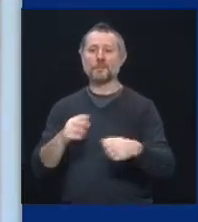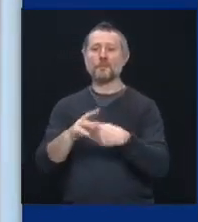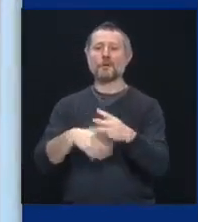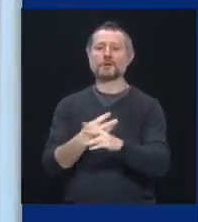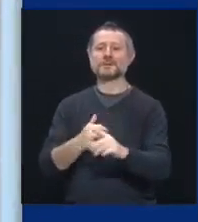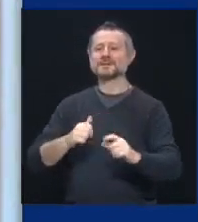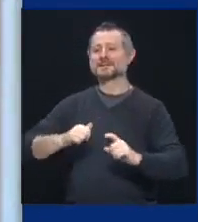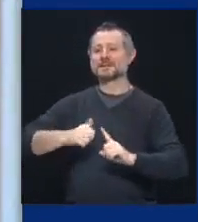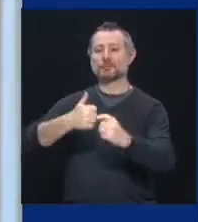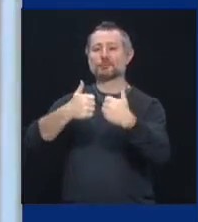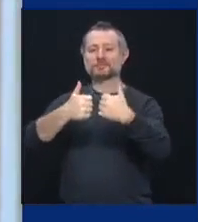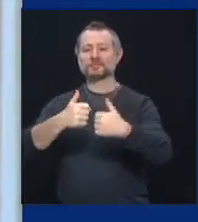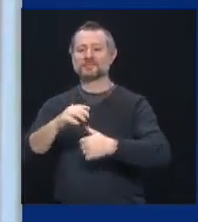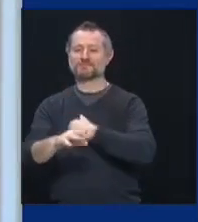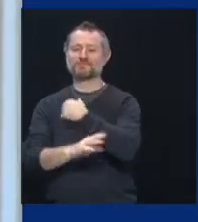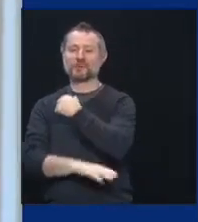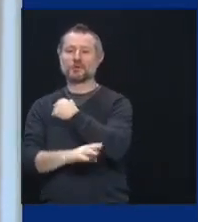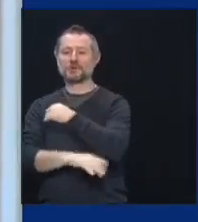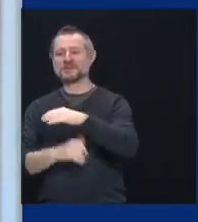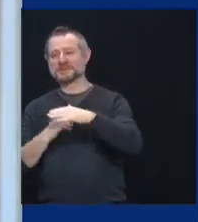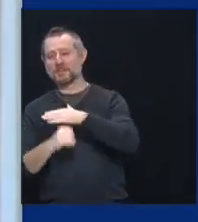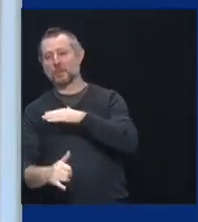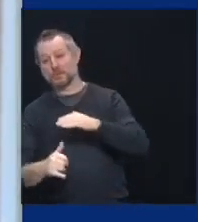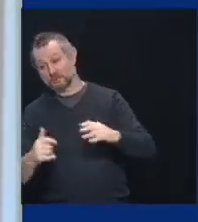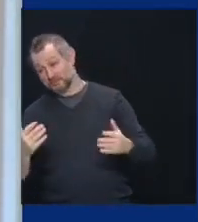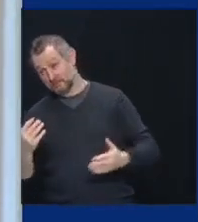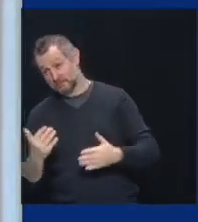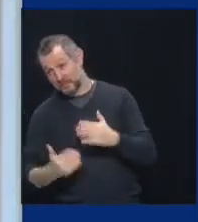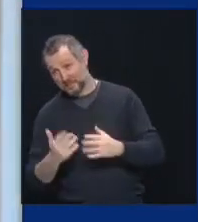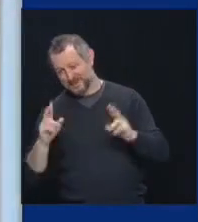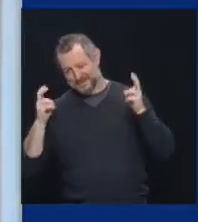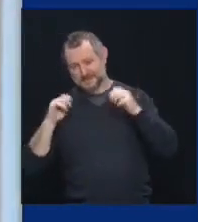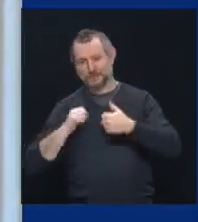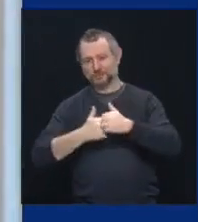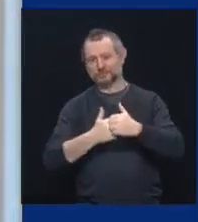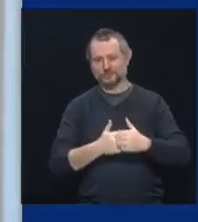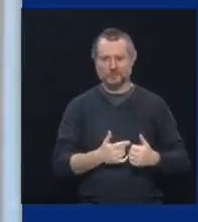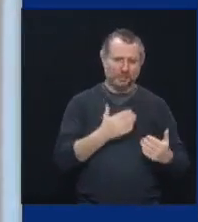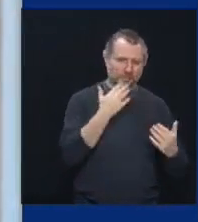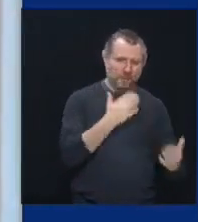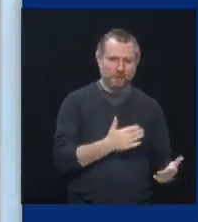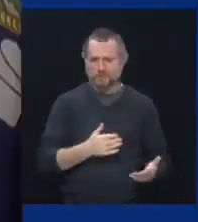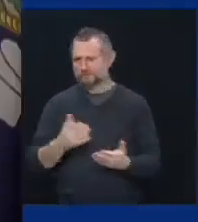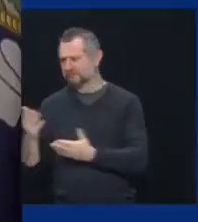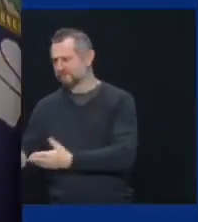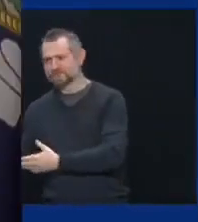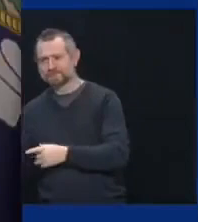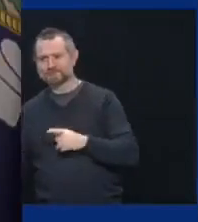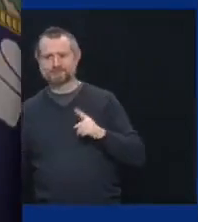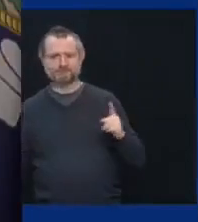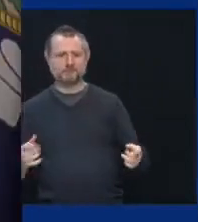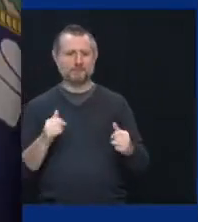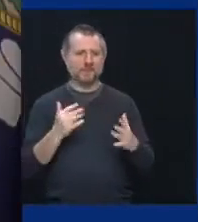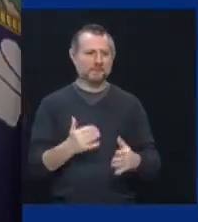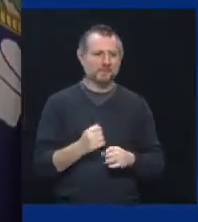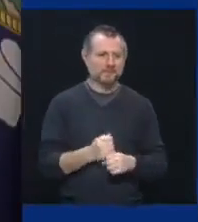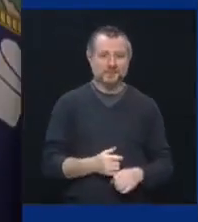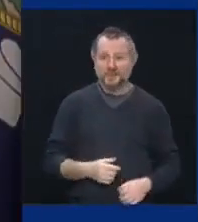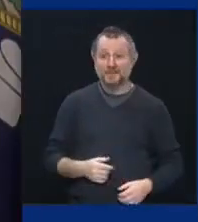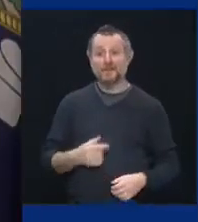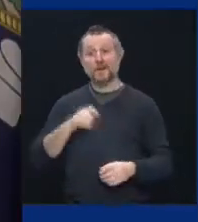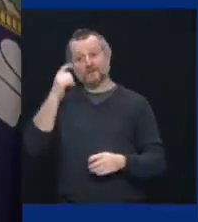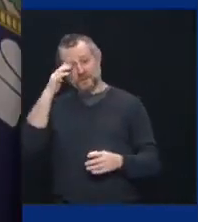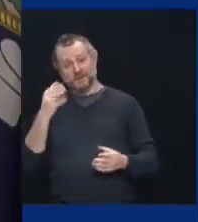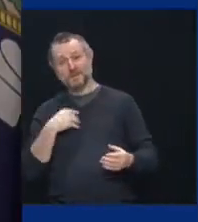so thank you for all governor. Thank you for all Dr. Zucker and, let's play ball. Beautiful. Thank you. Well, I have the